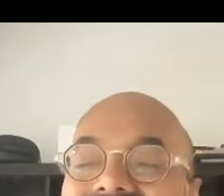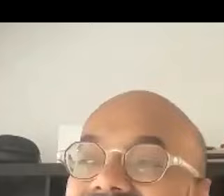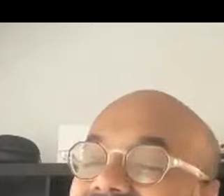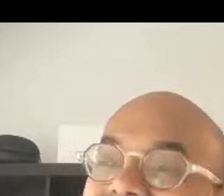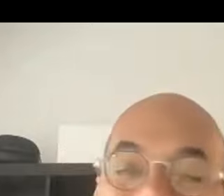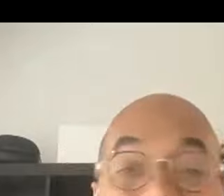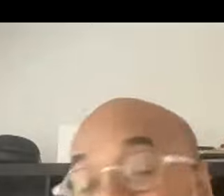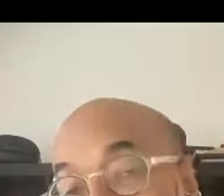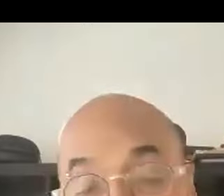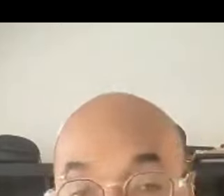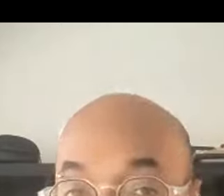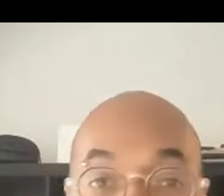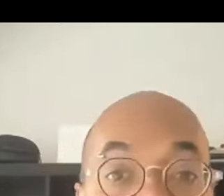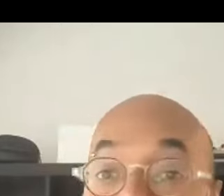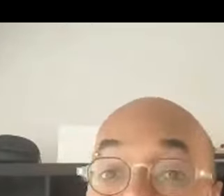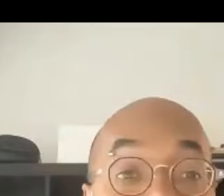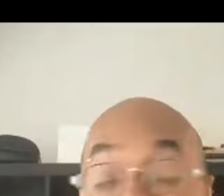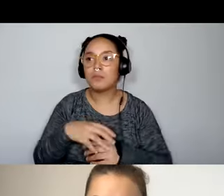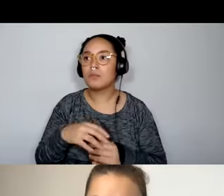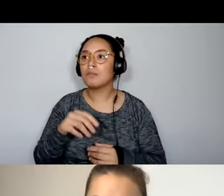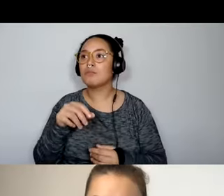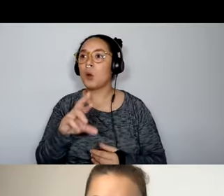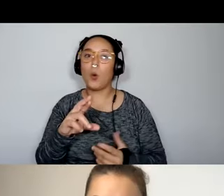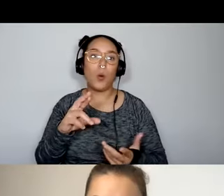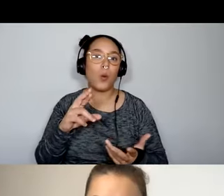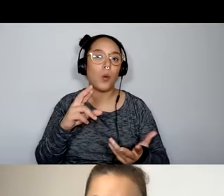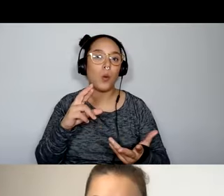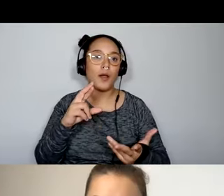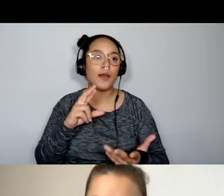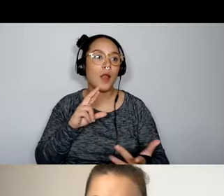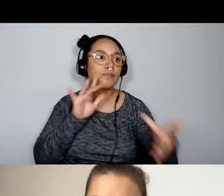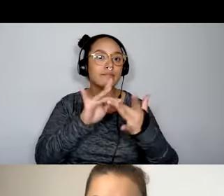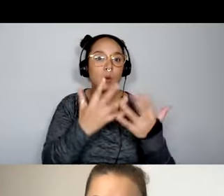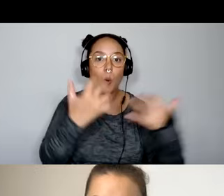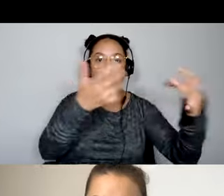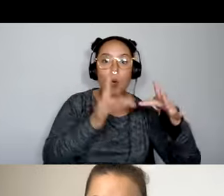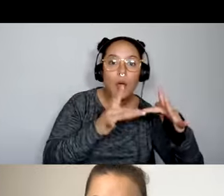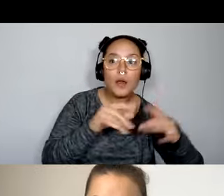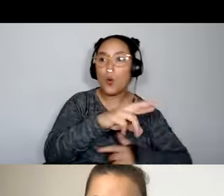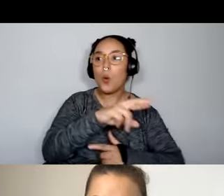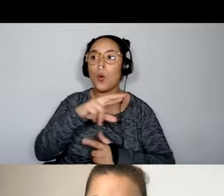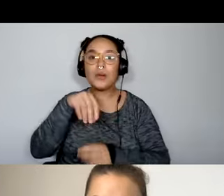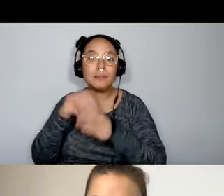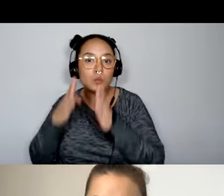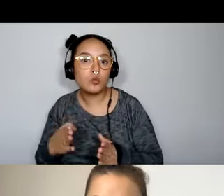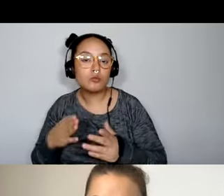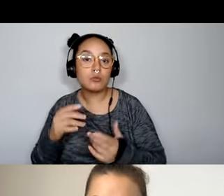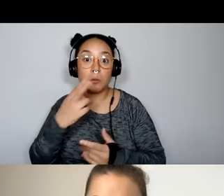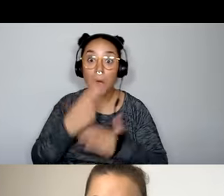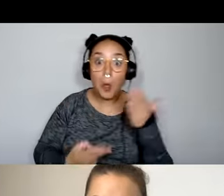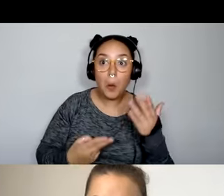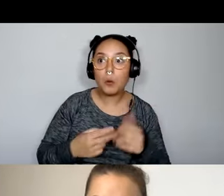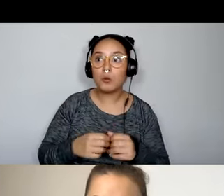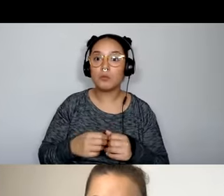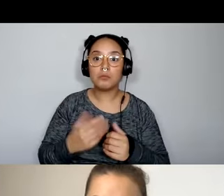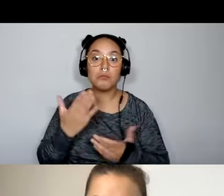you reach an audience online or maybe internally. Or your organization might want to have a better communication strategy for your volunteers.